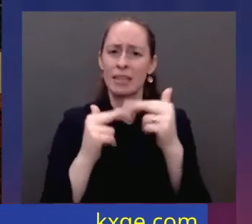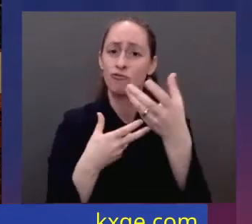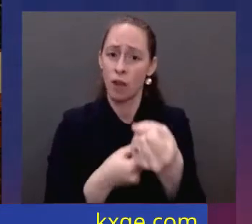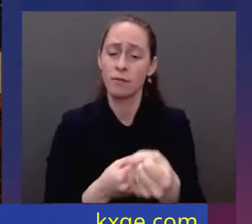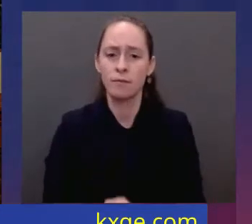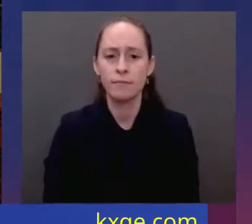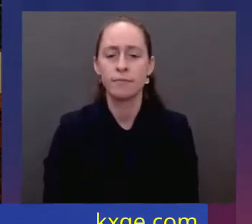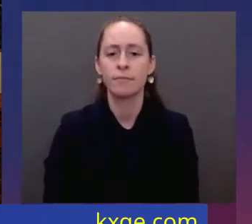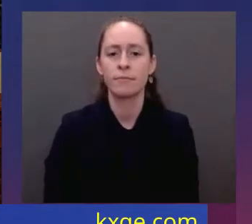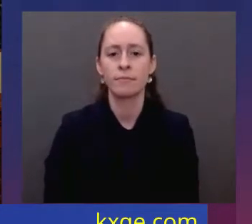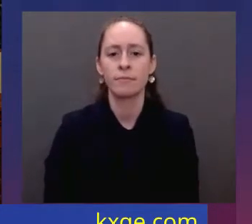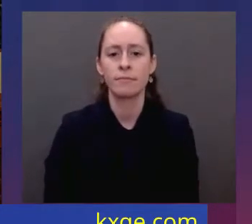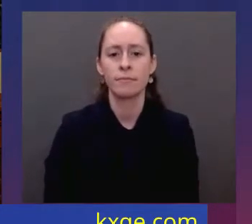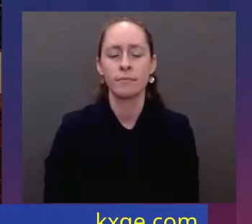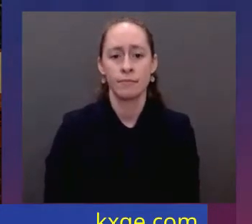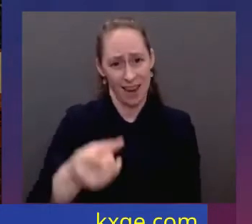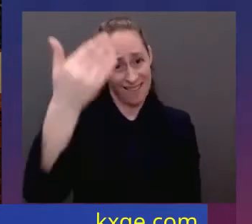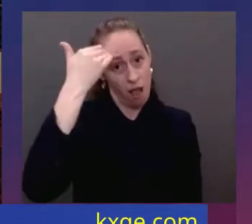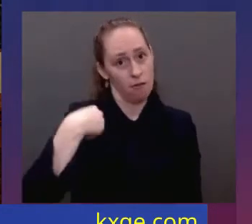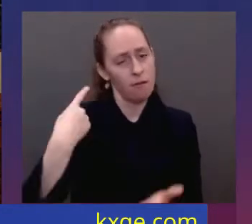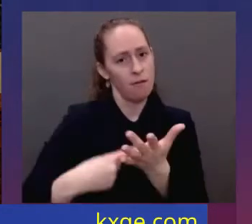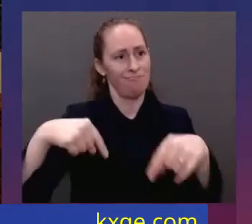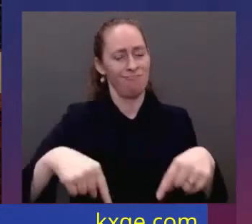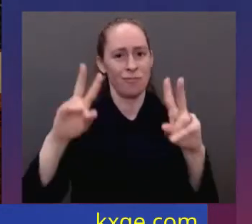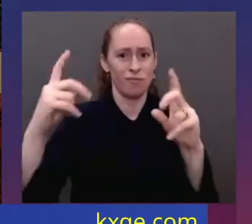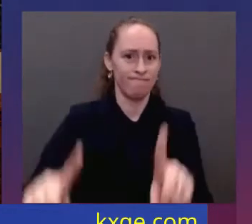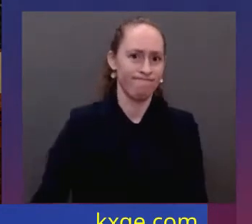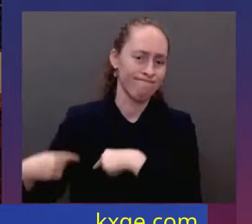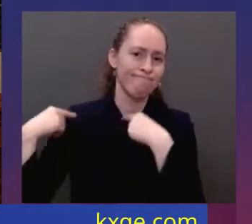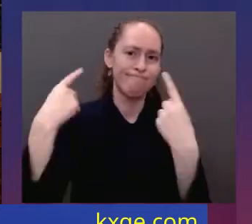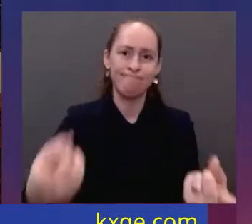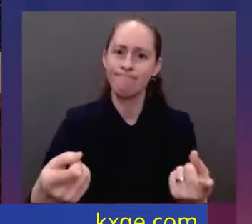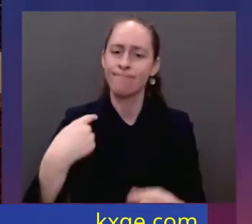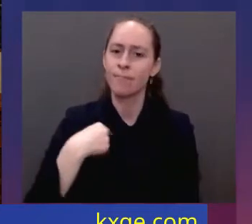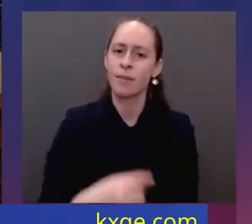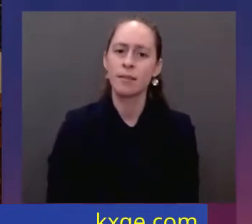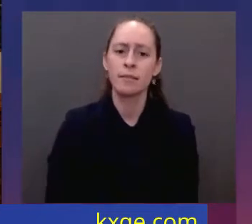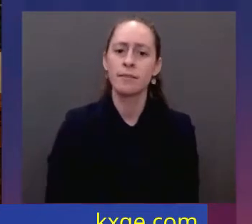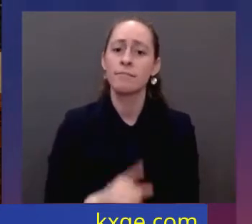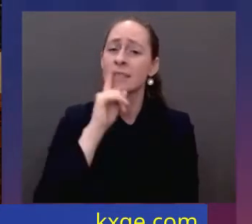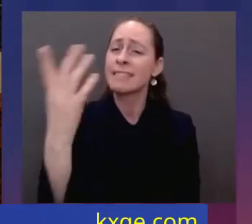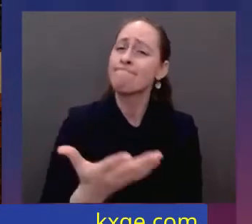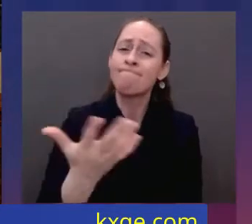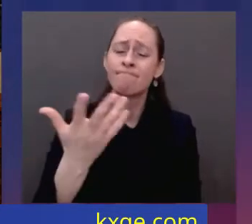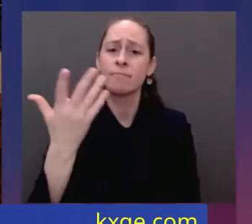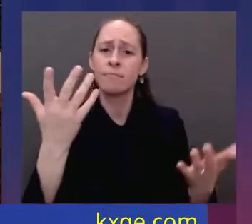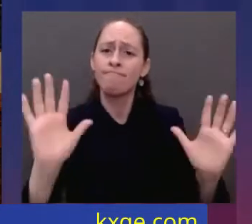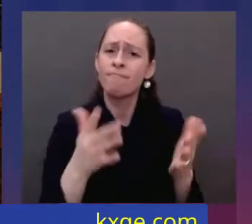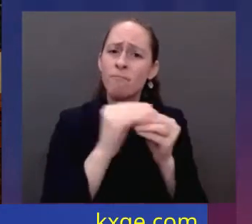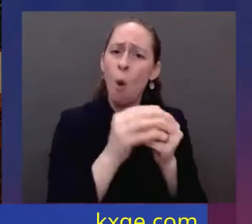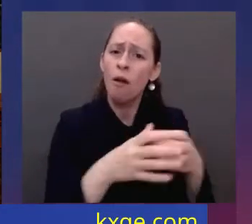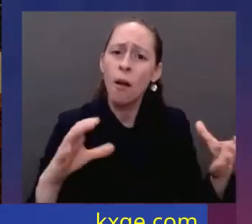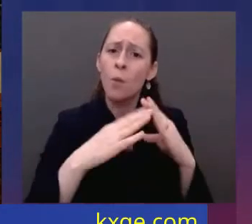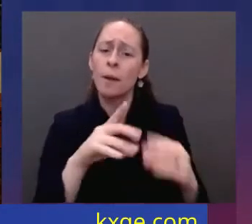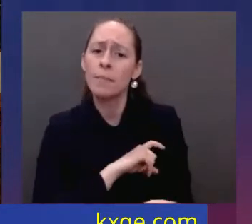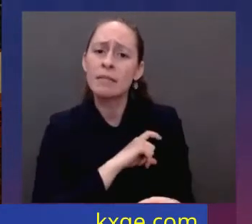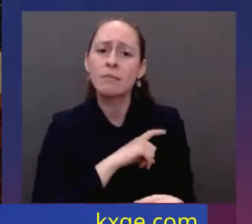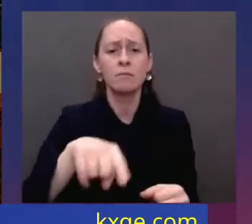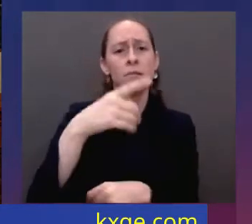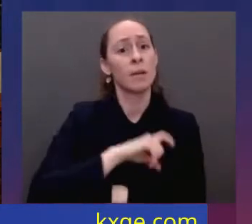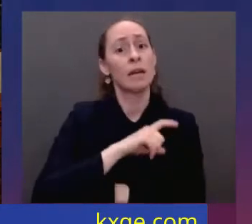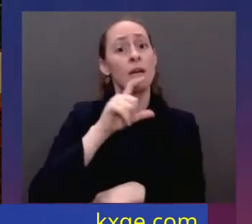I know what works, investigating crime prevention and community policing, cops who walk the beat, who know the neighborhood, and who can restore trust and safety.